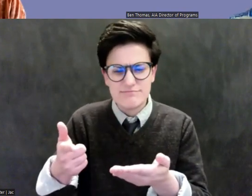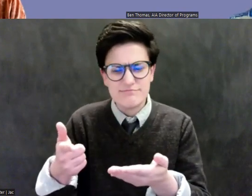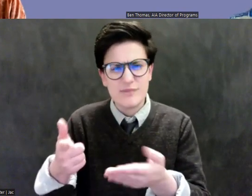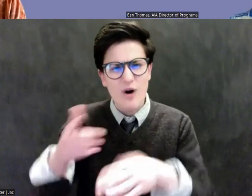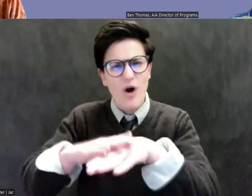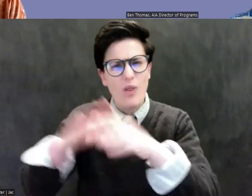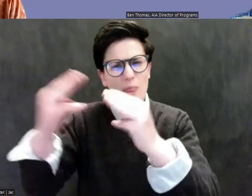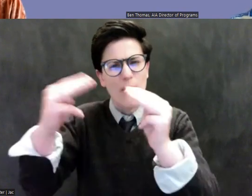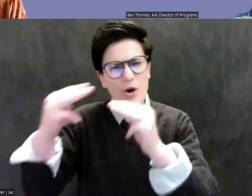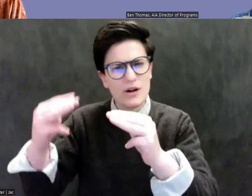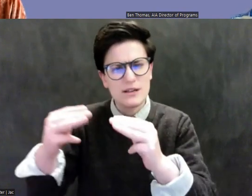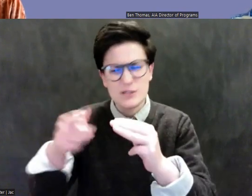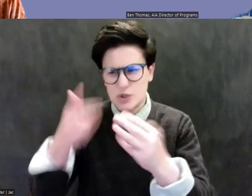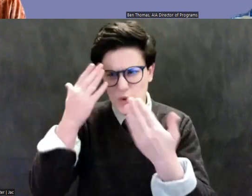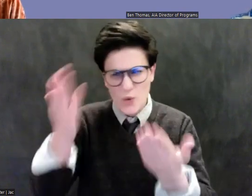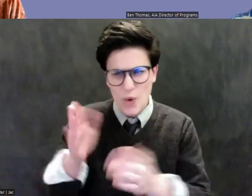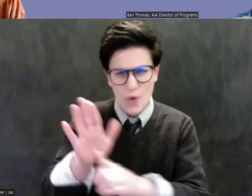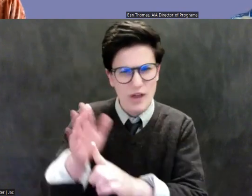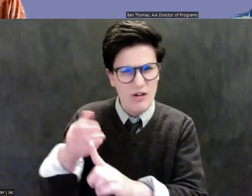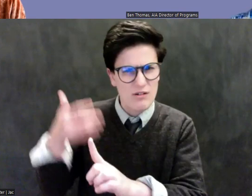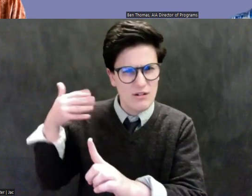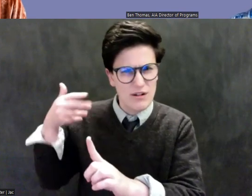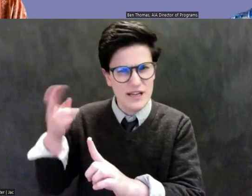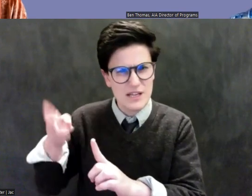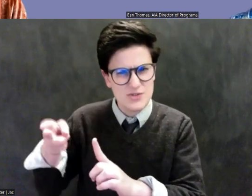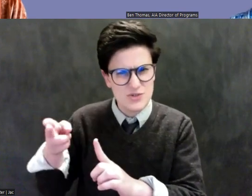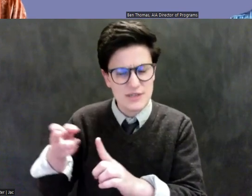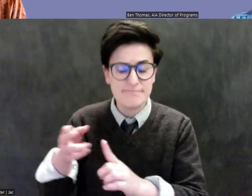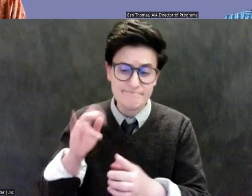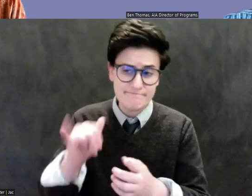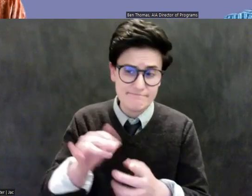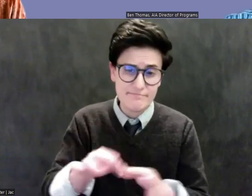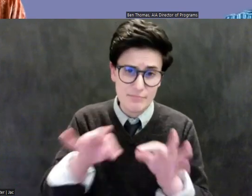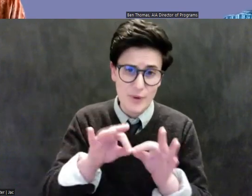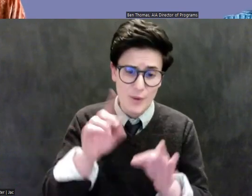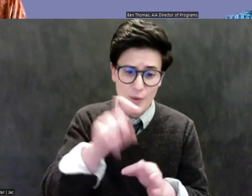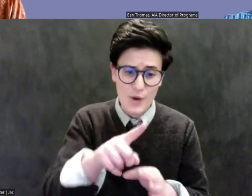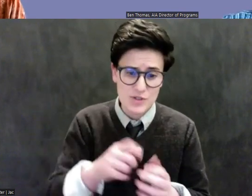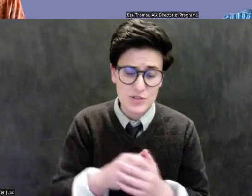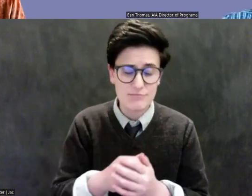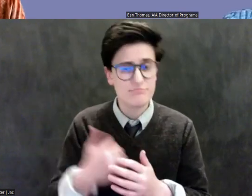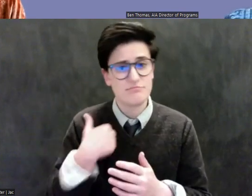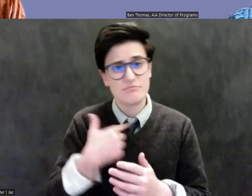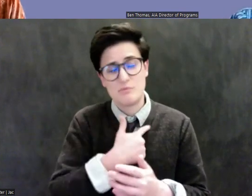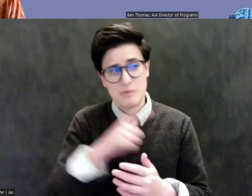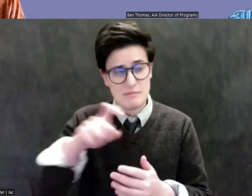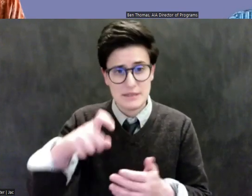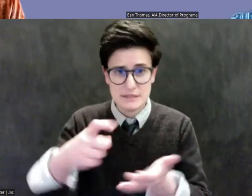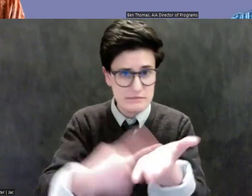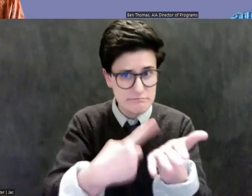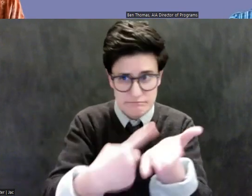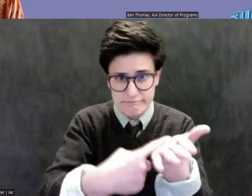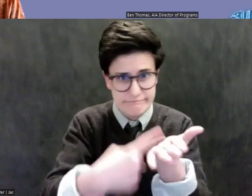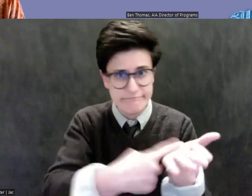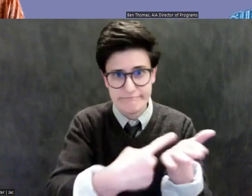but at the same time, um, the fact that that question is out there and needs answering, um, does not excuse